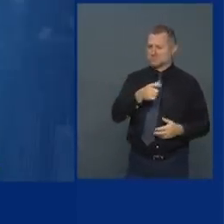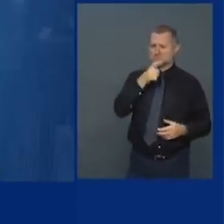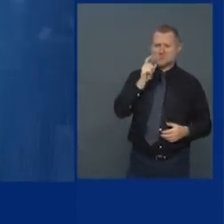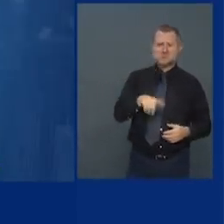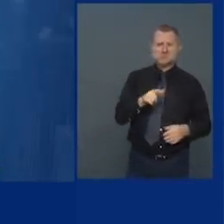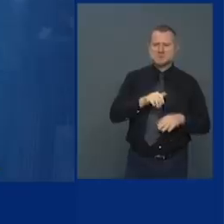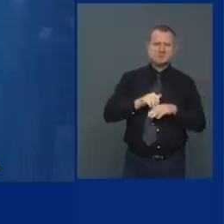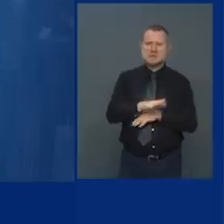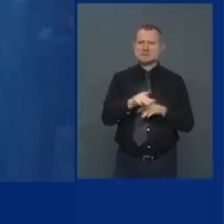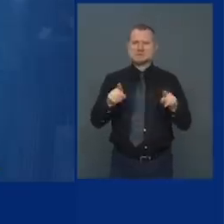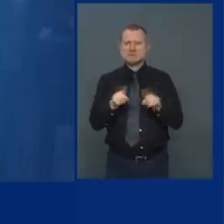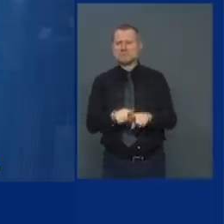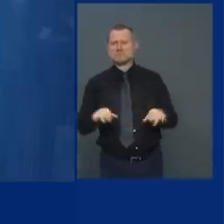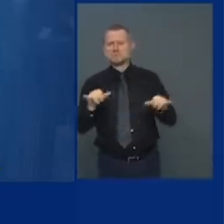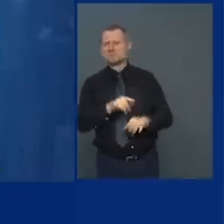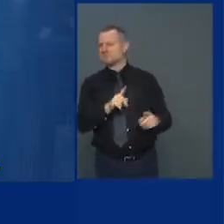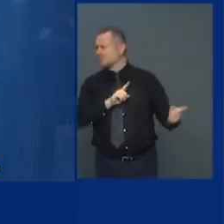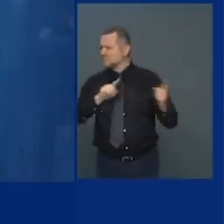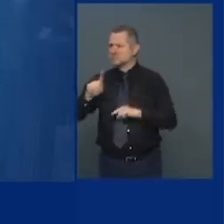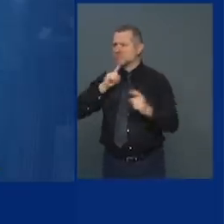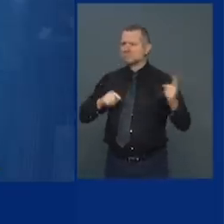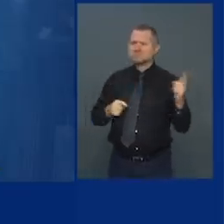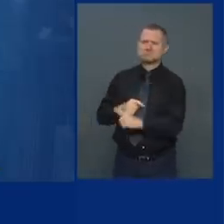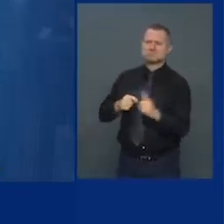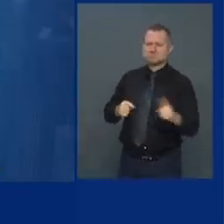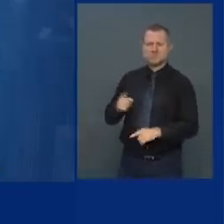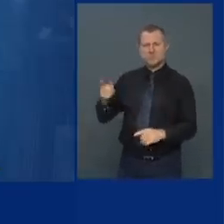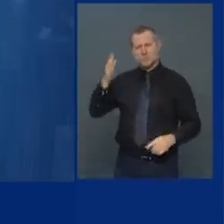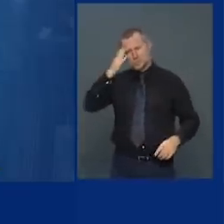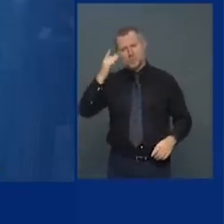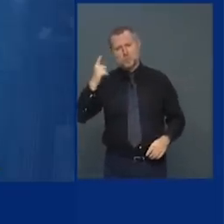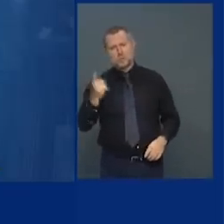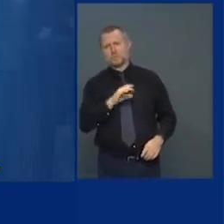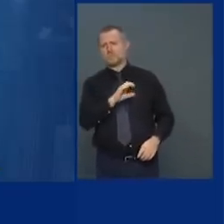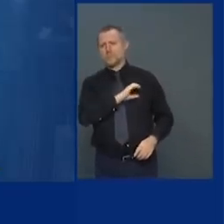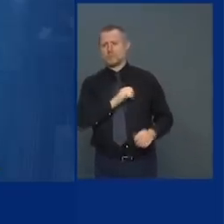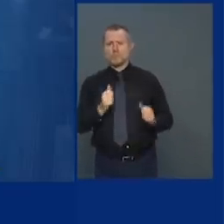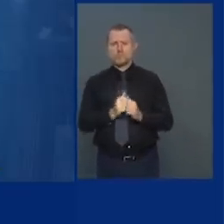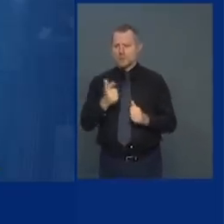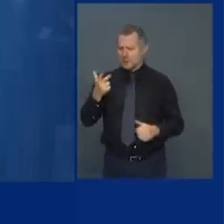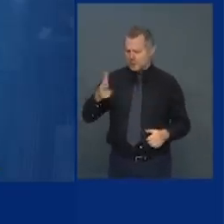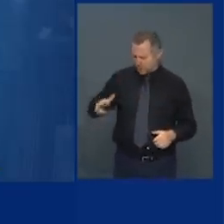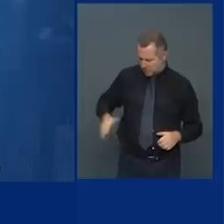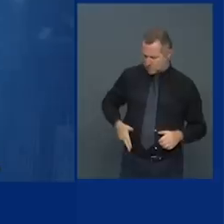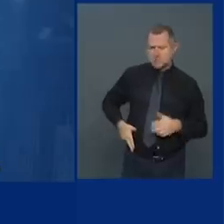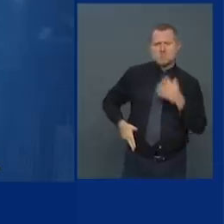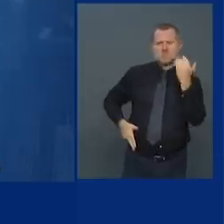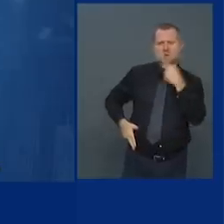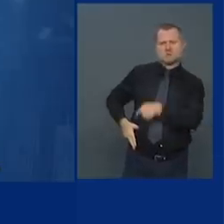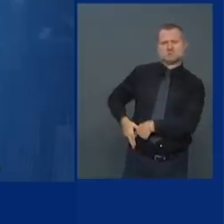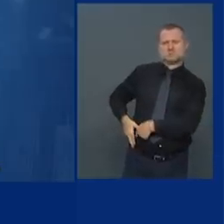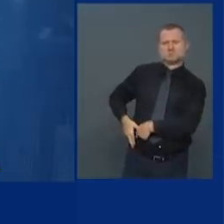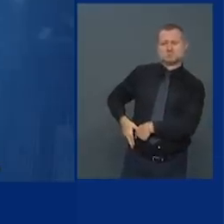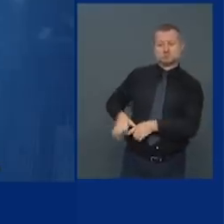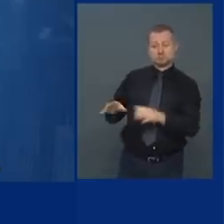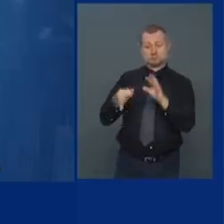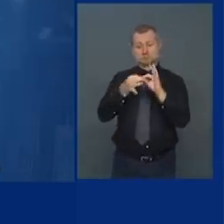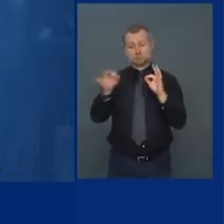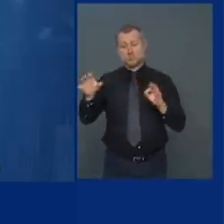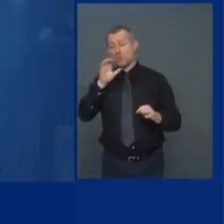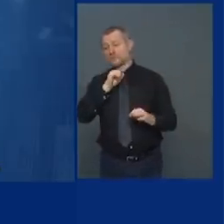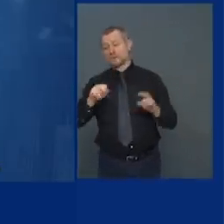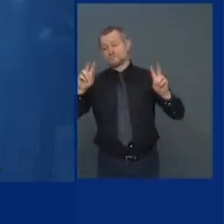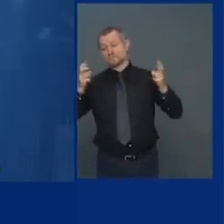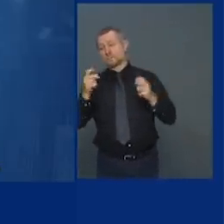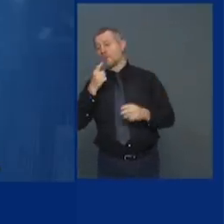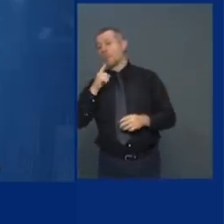a public safety point of view always a gun you know the expression when the only only tool you have